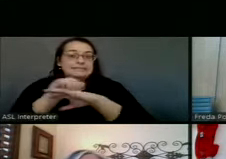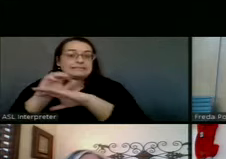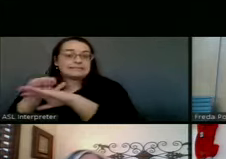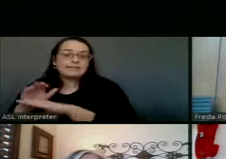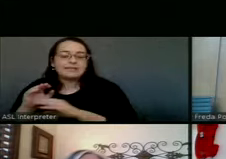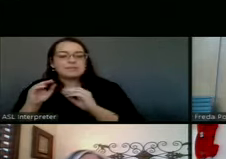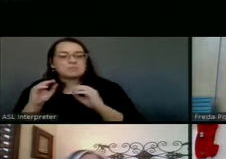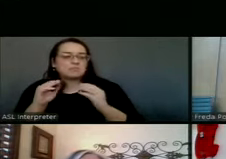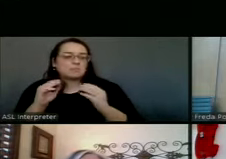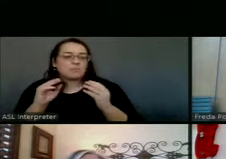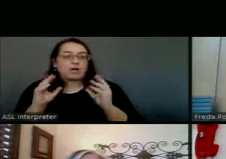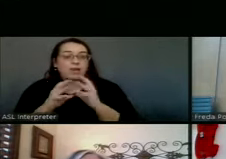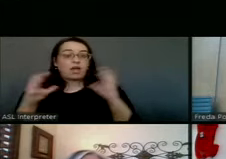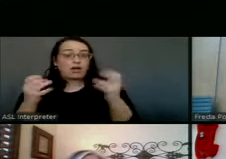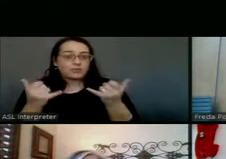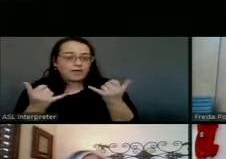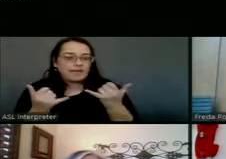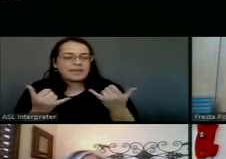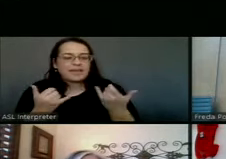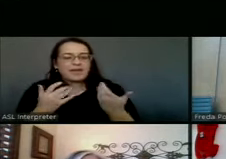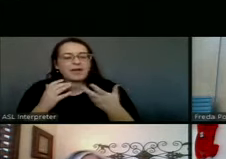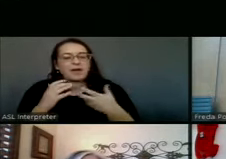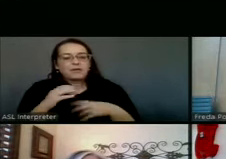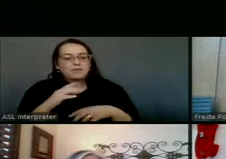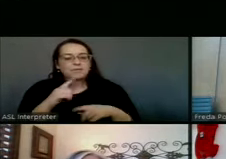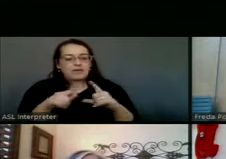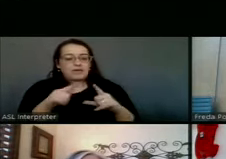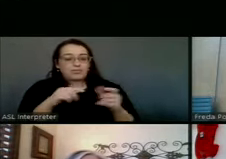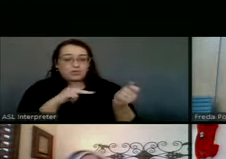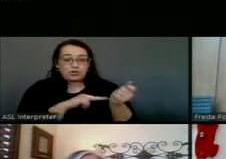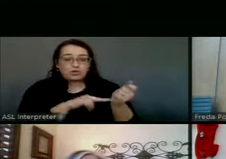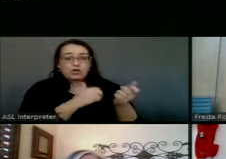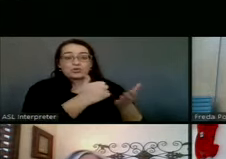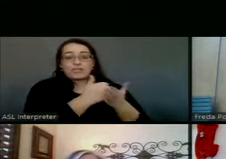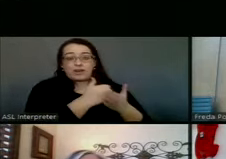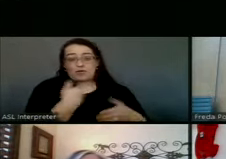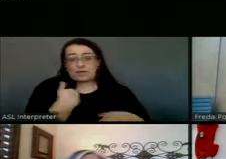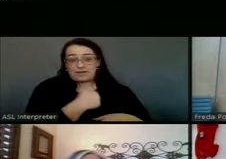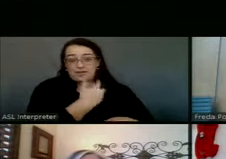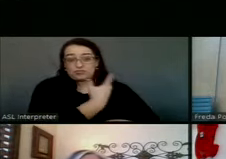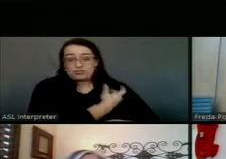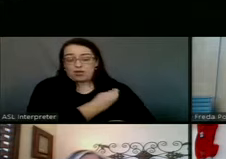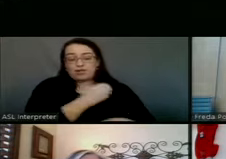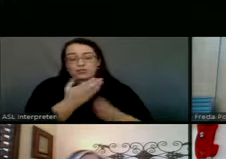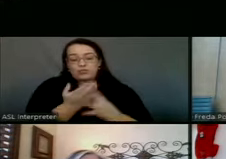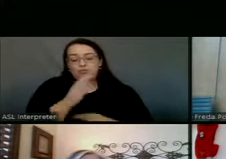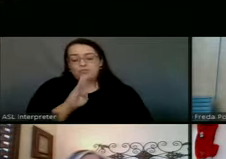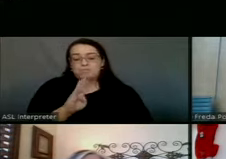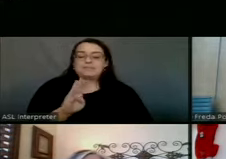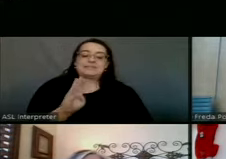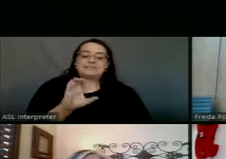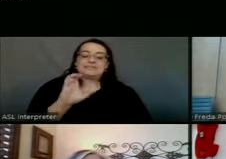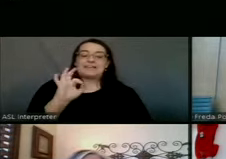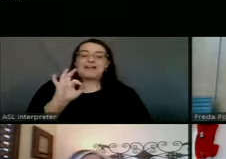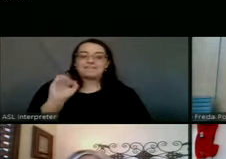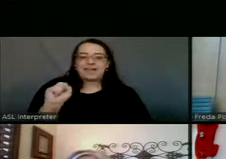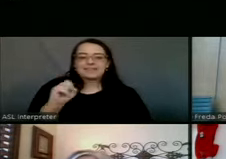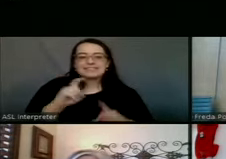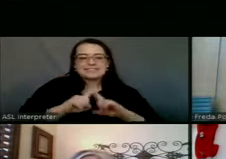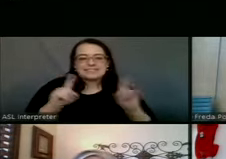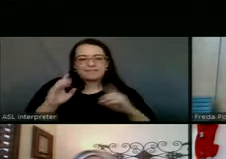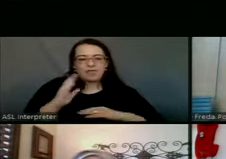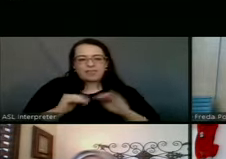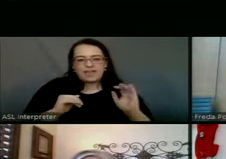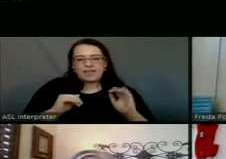um, the nurses that are assisting us is through BCS, BCFS. And so it's a little bit of a different,